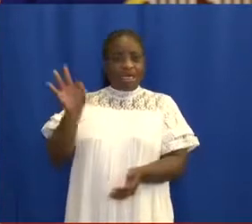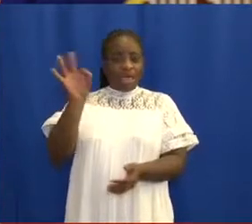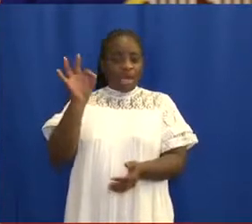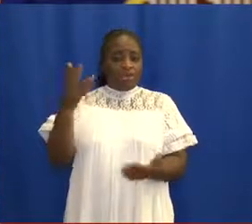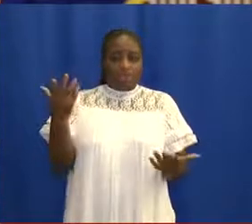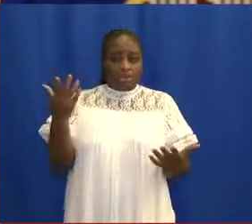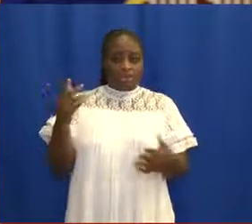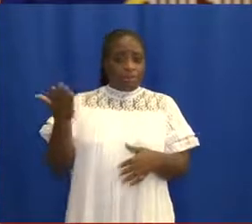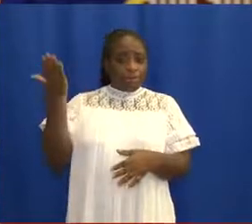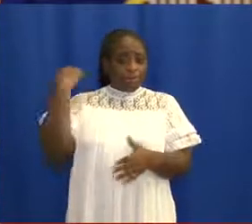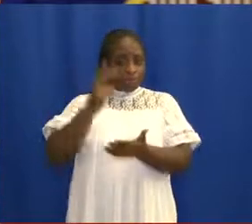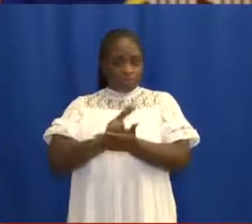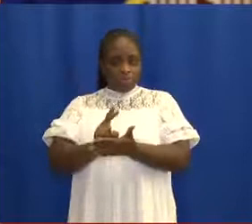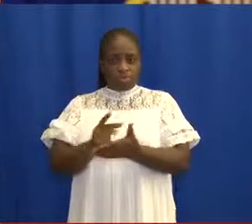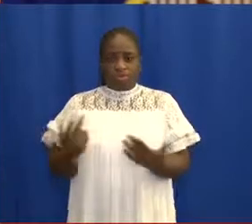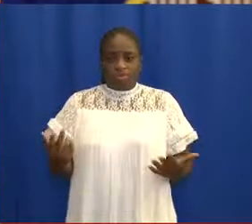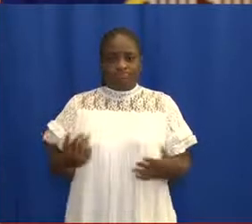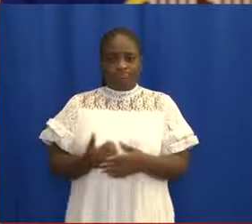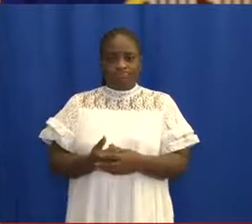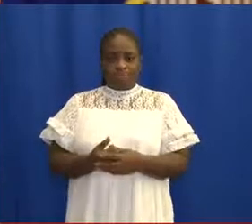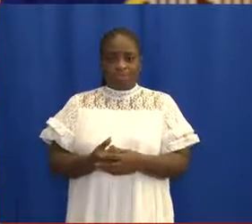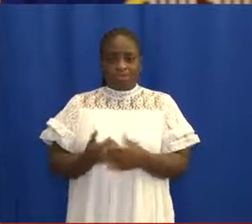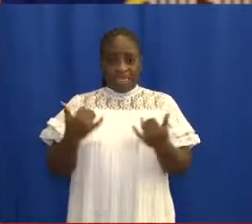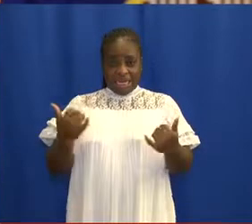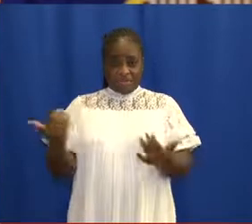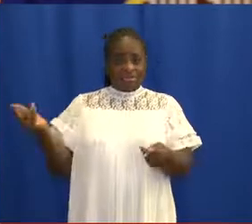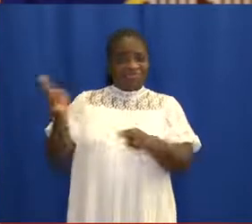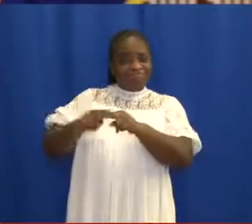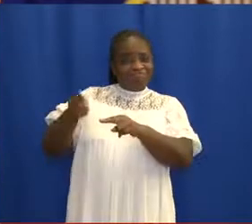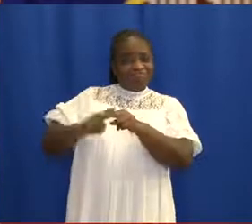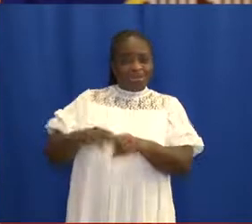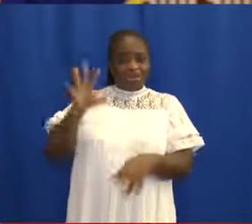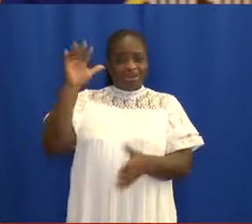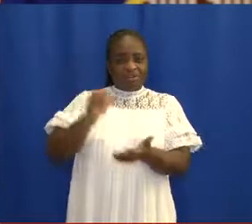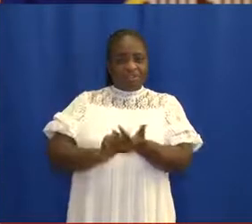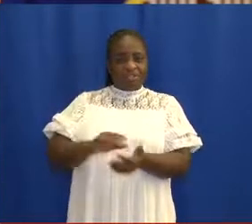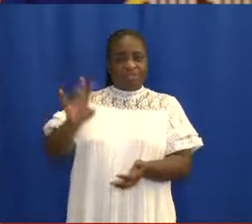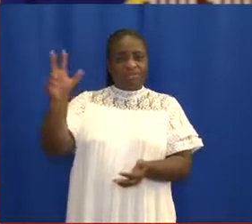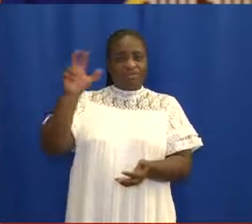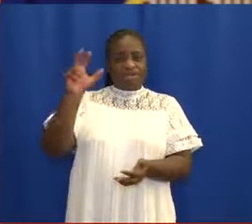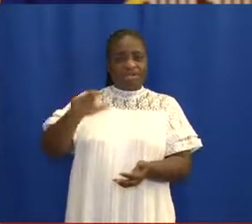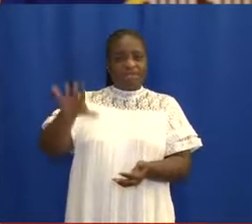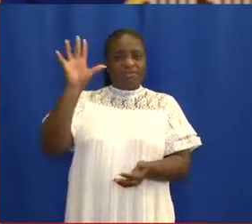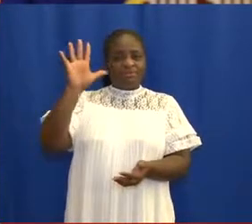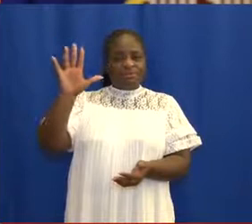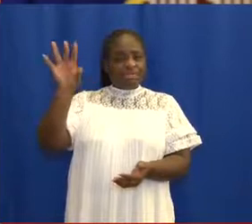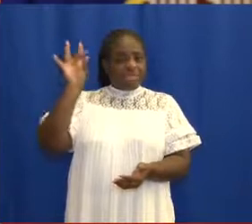two weeks ago to 5,358 currently.